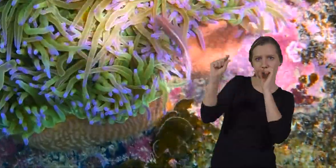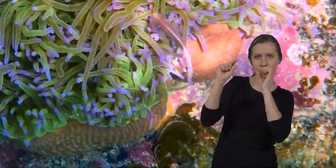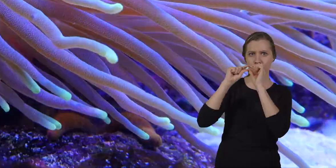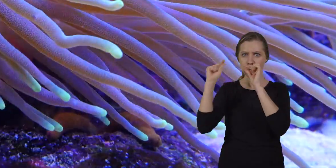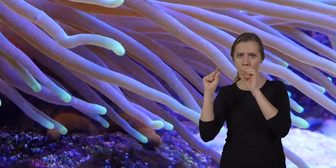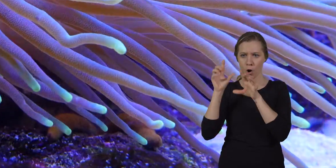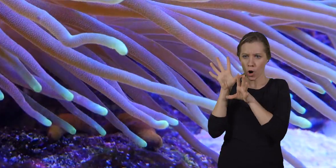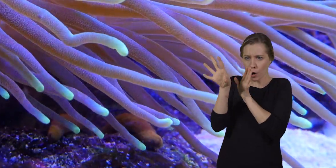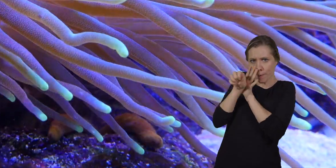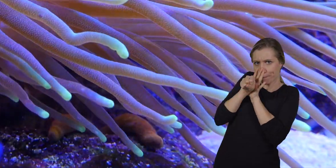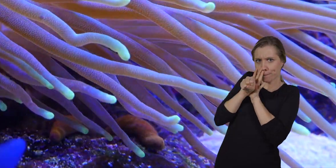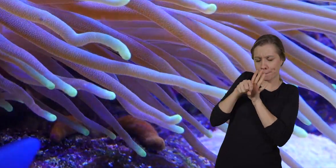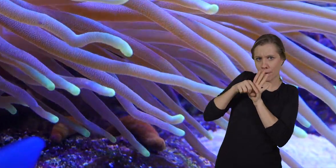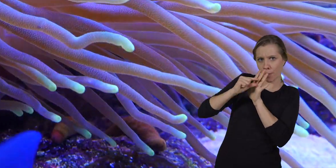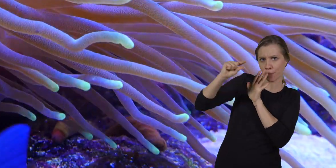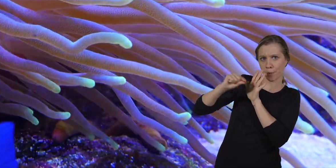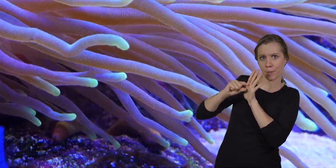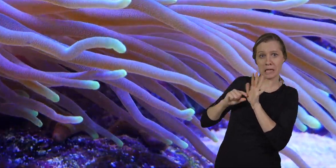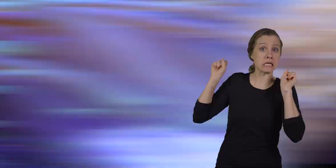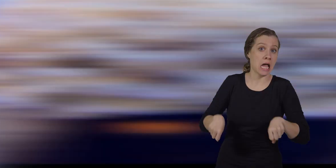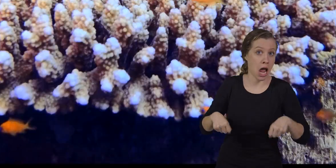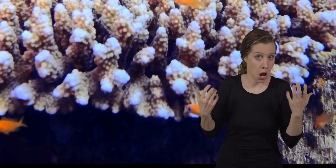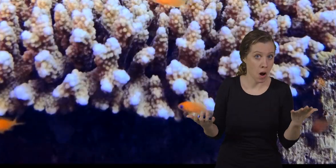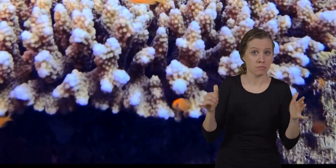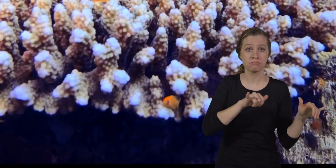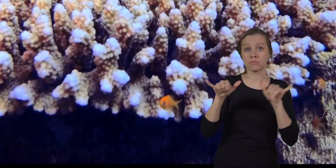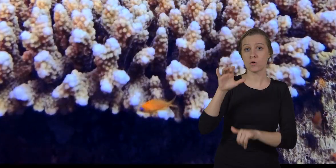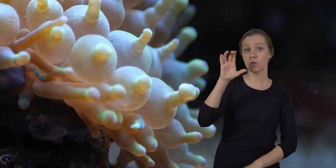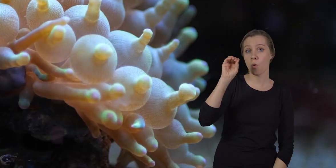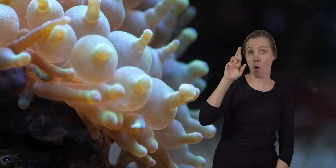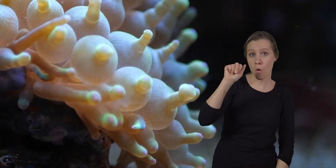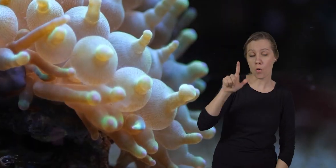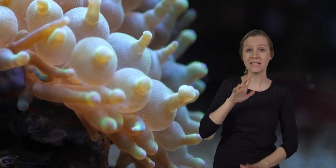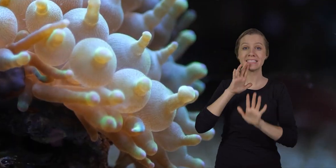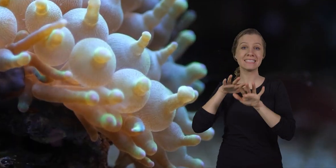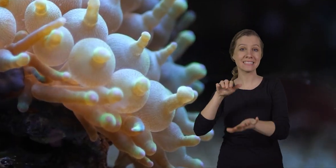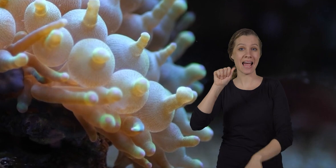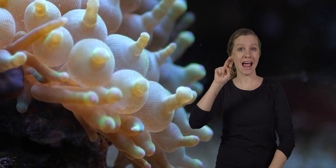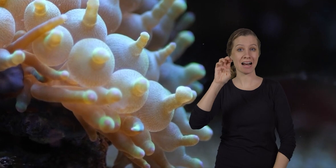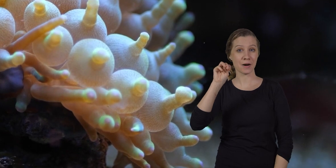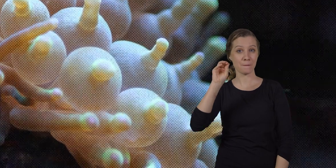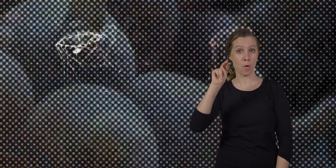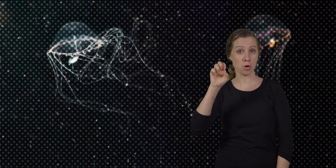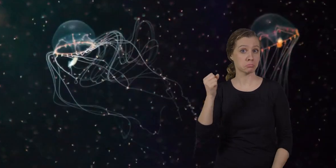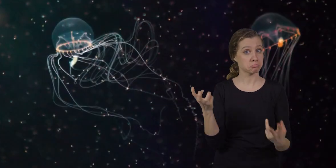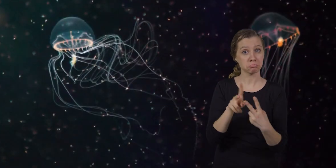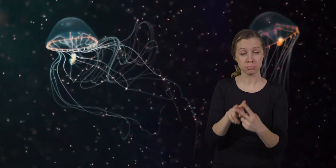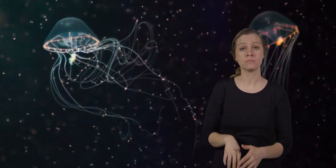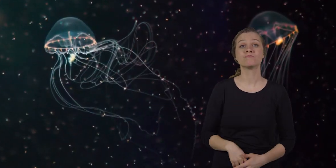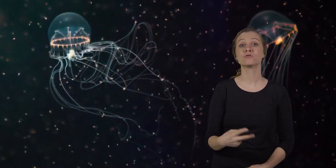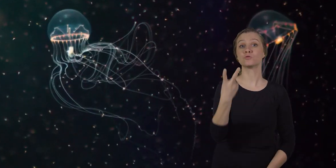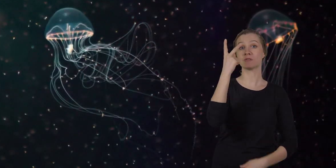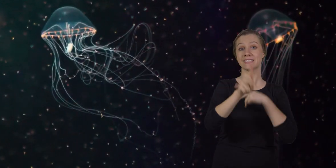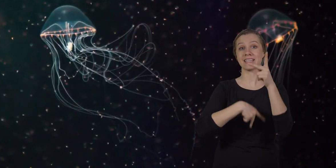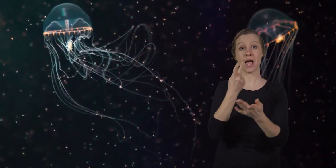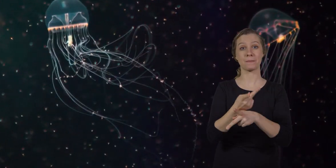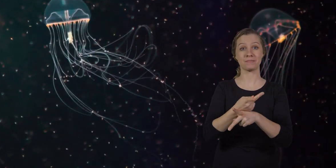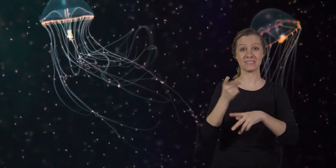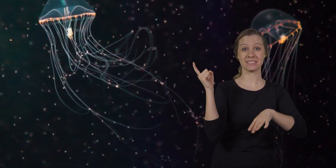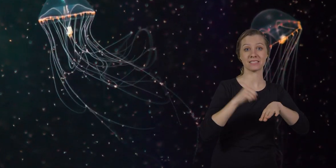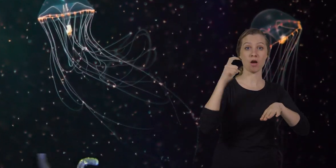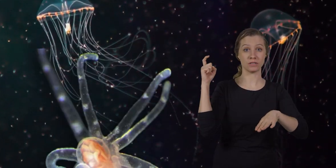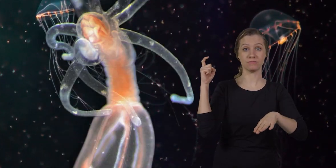tubes anchored to a single spot like coral or sea anemones there are two types of